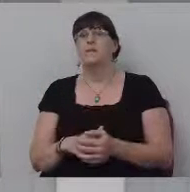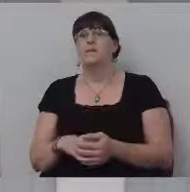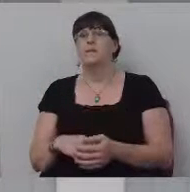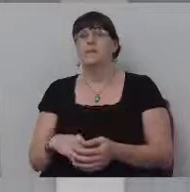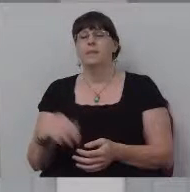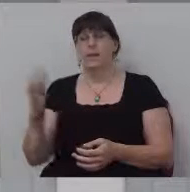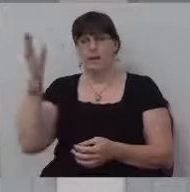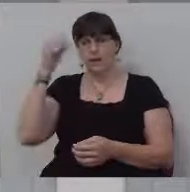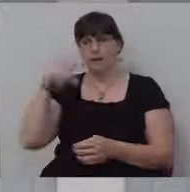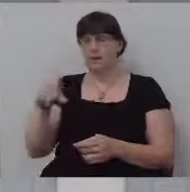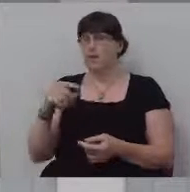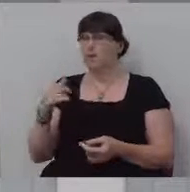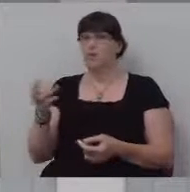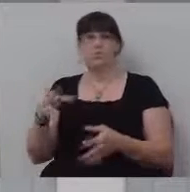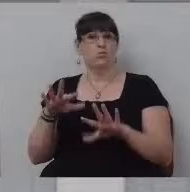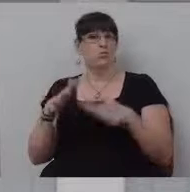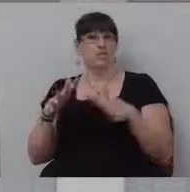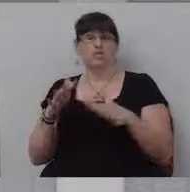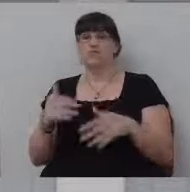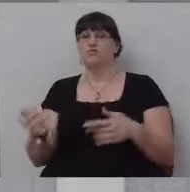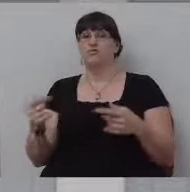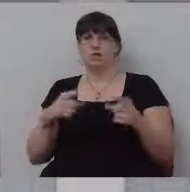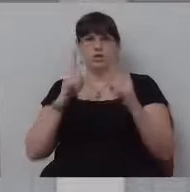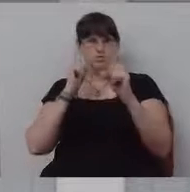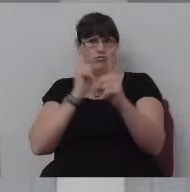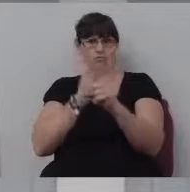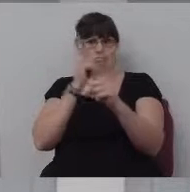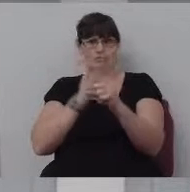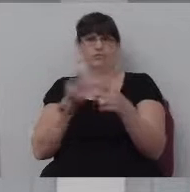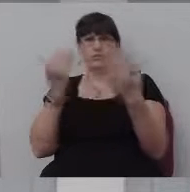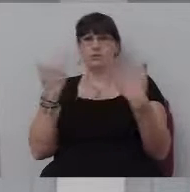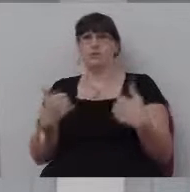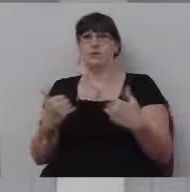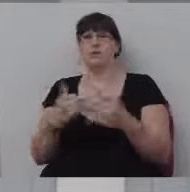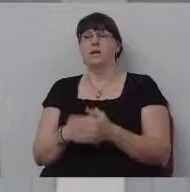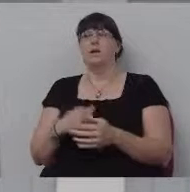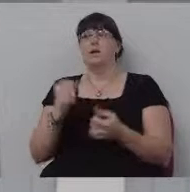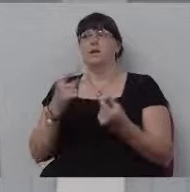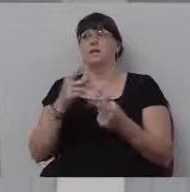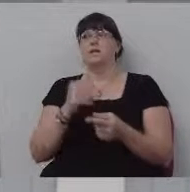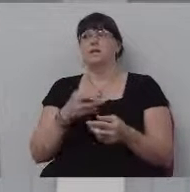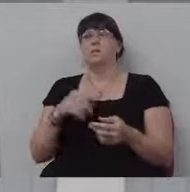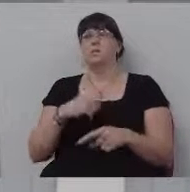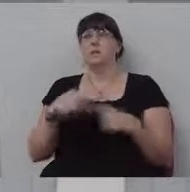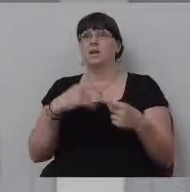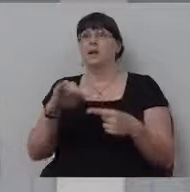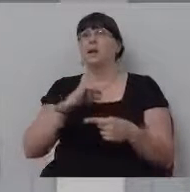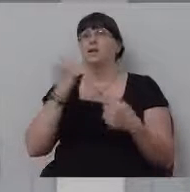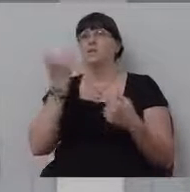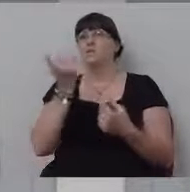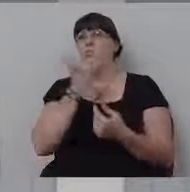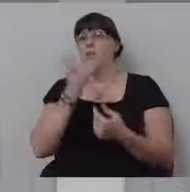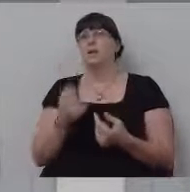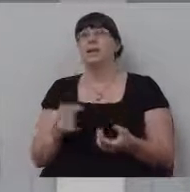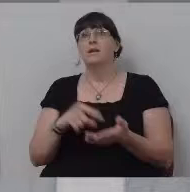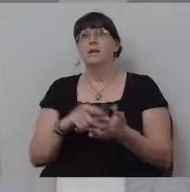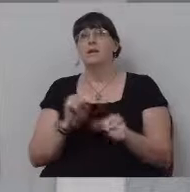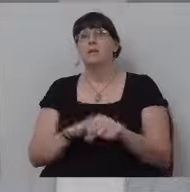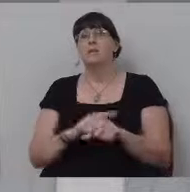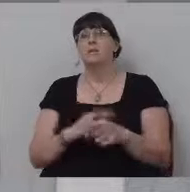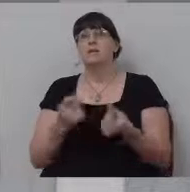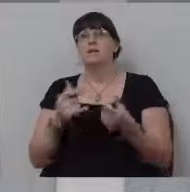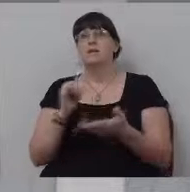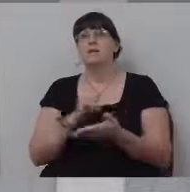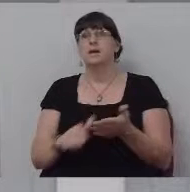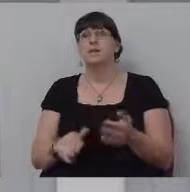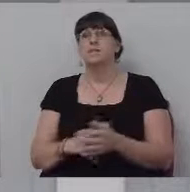even a little bit afraid to confront me to the face, and he did it on a regular basis. When I was wrong, he would tell me. This time, he didn't do that. All he did